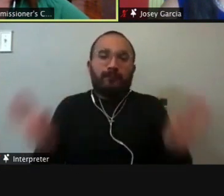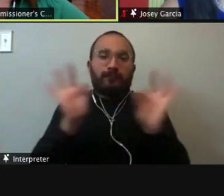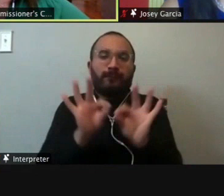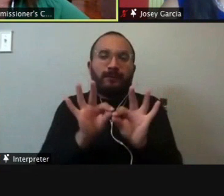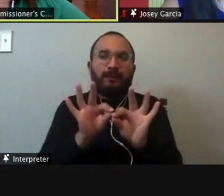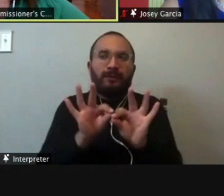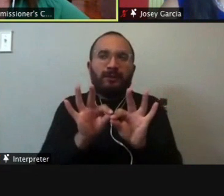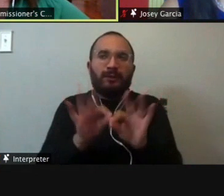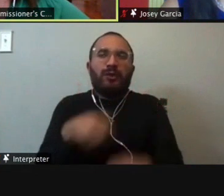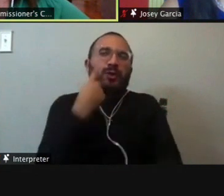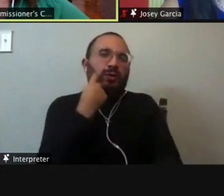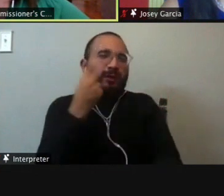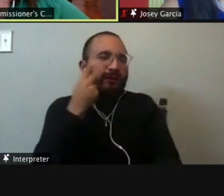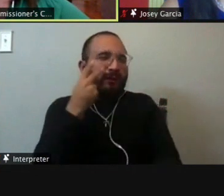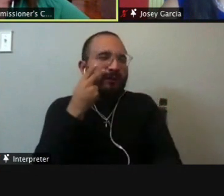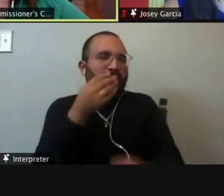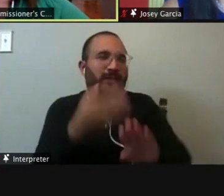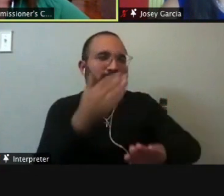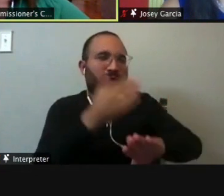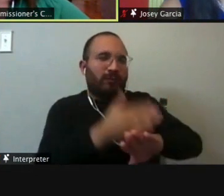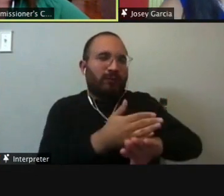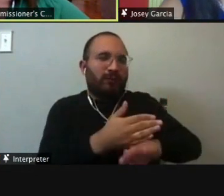improvement lately, but there's still more work that needs to be done.